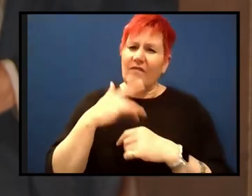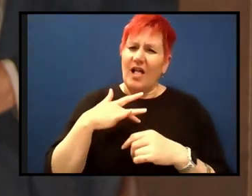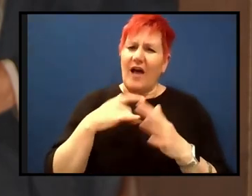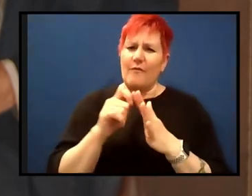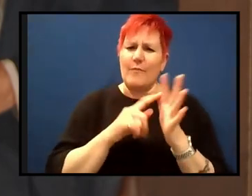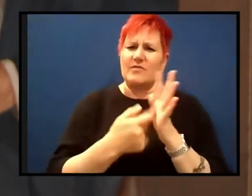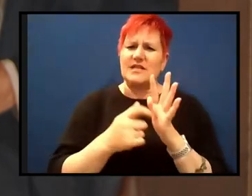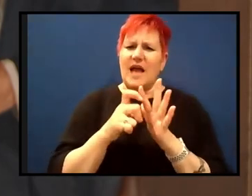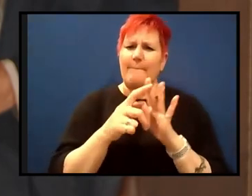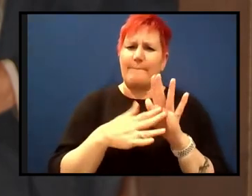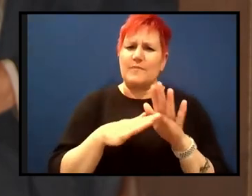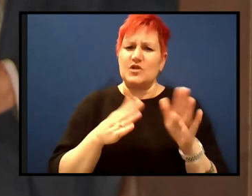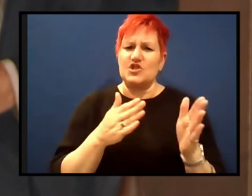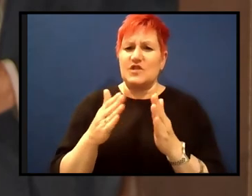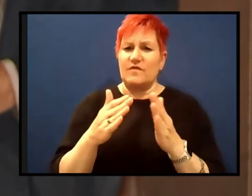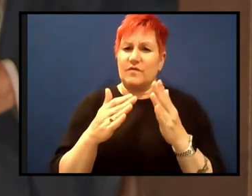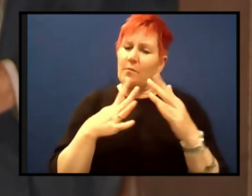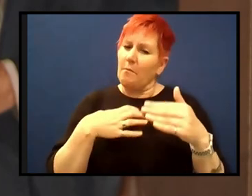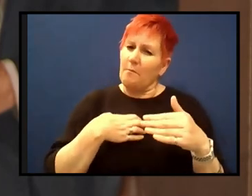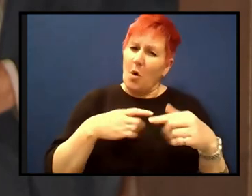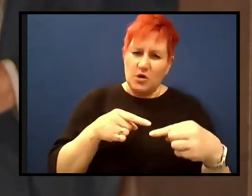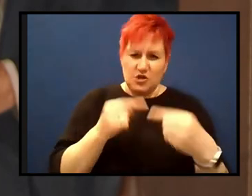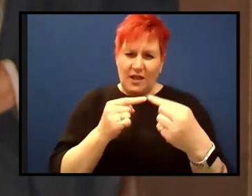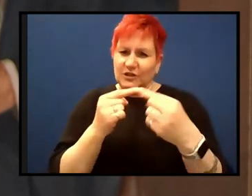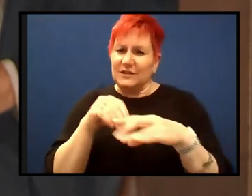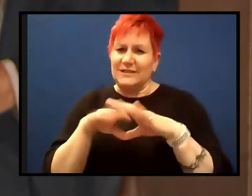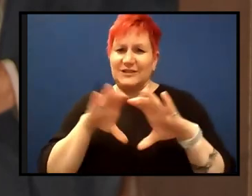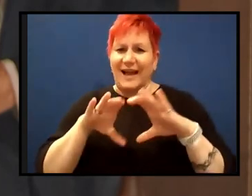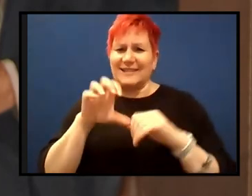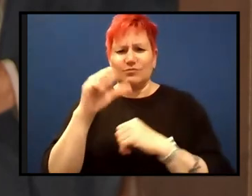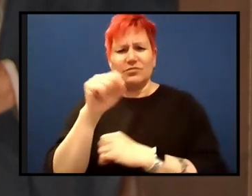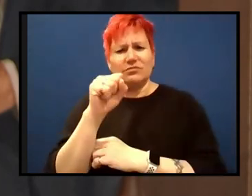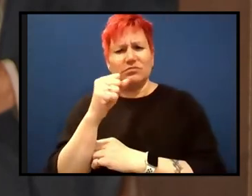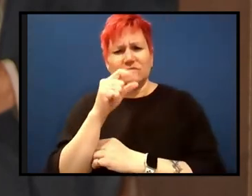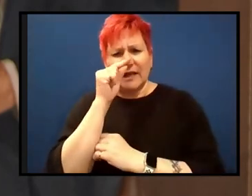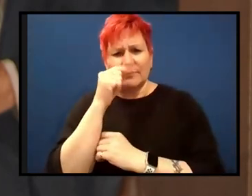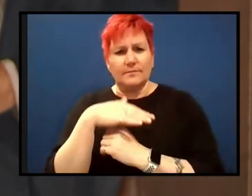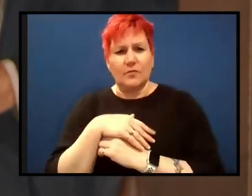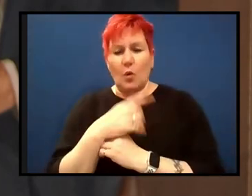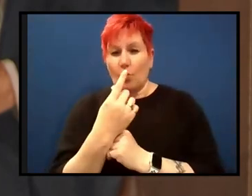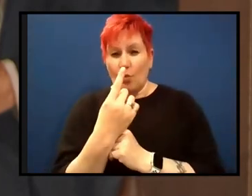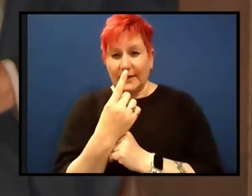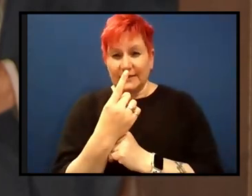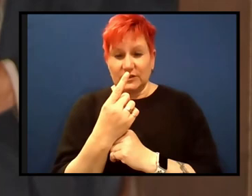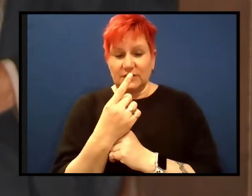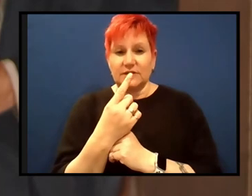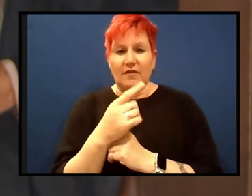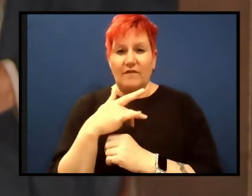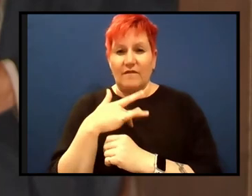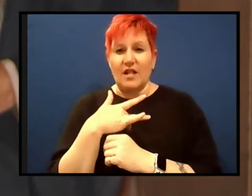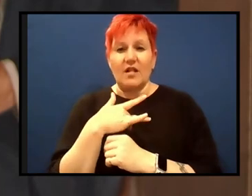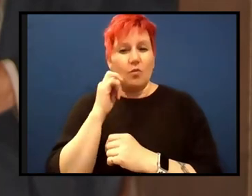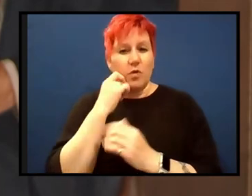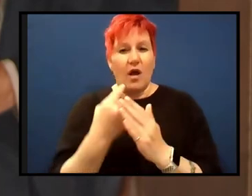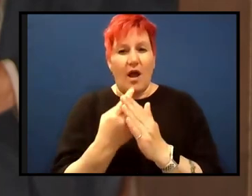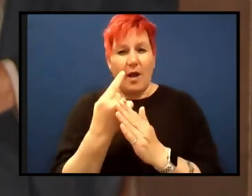in earth sciences. And so, so one of the ones that, that, that, is a major paradigm shift that will need to happen in the, in the short, in the